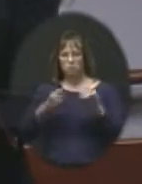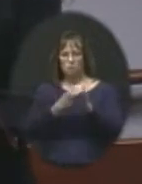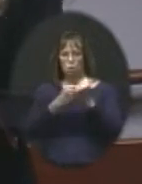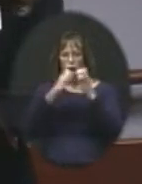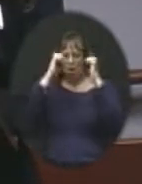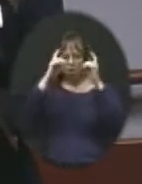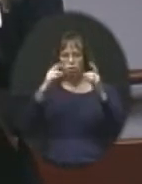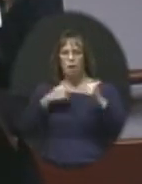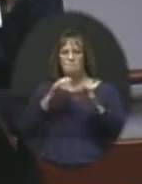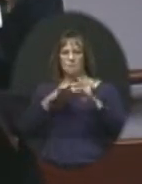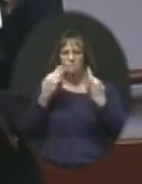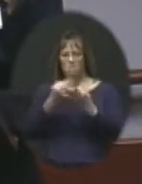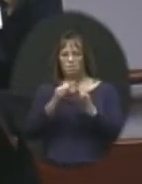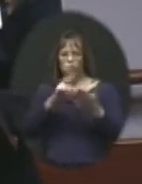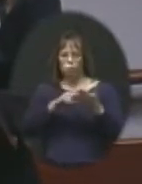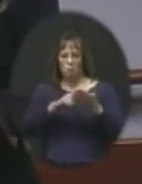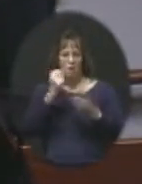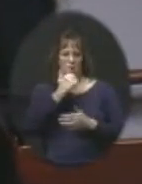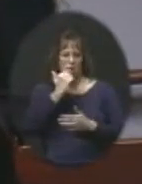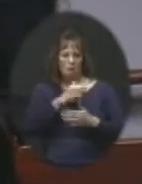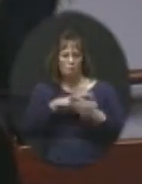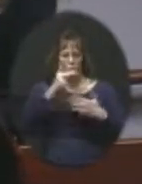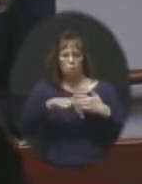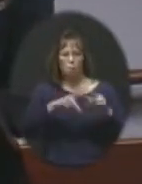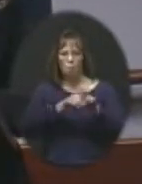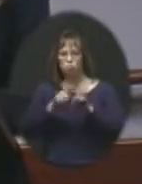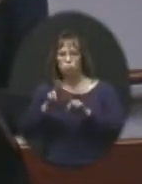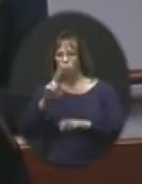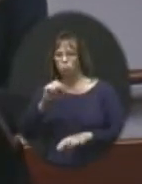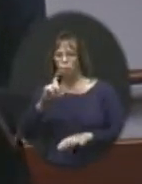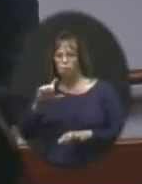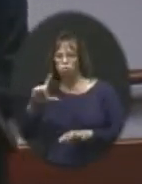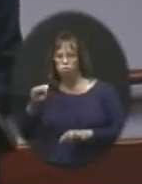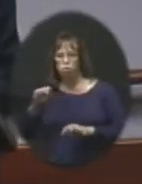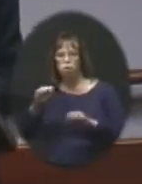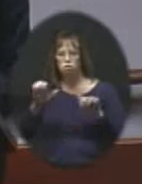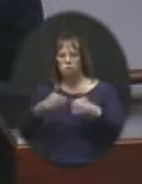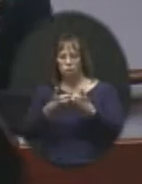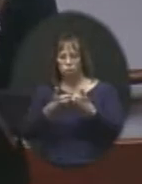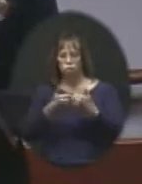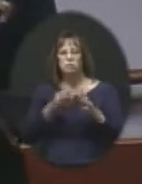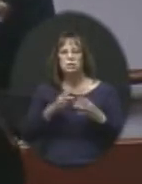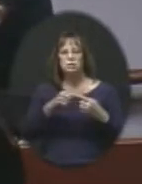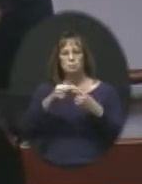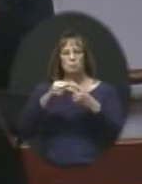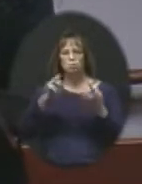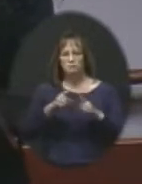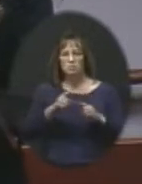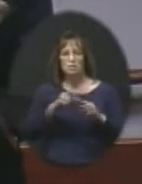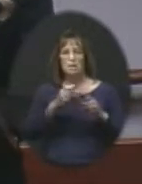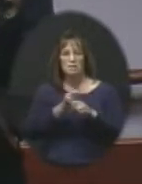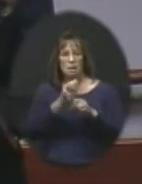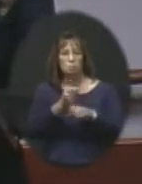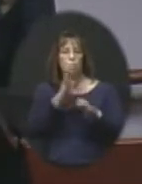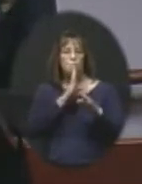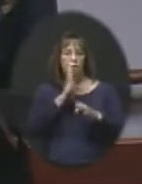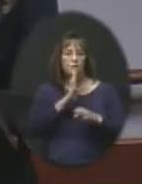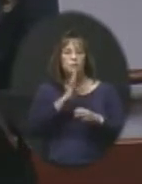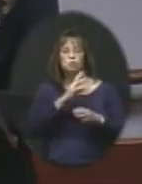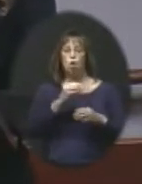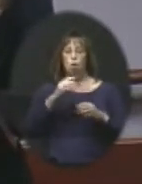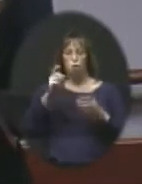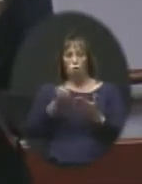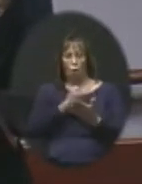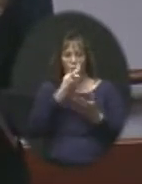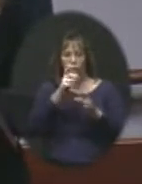education have been the Families Read Every Day program as well as the Rachels Challenge. Through special events such as the annual breakfast or golf tournament, as